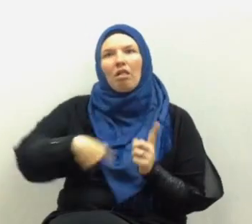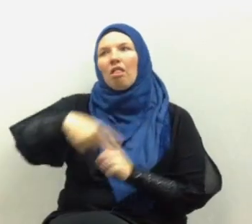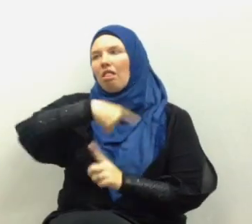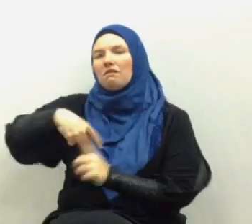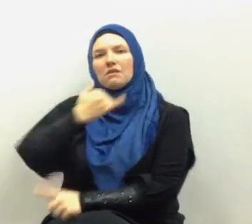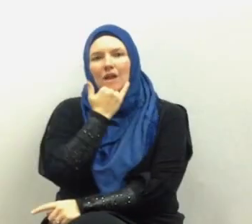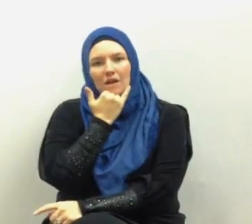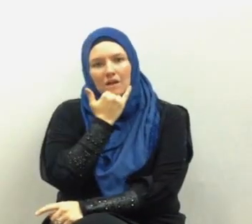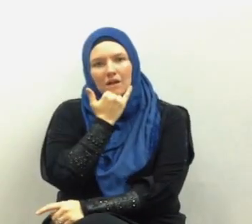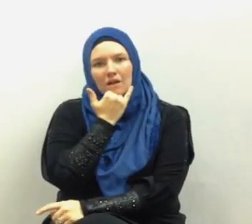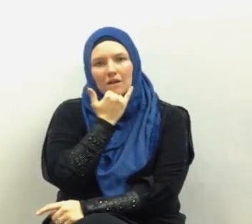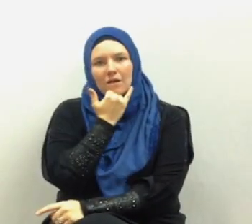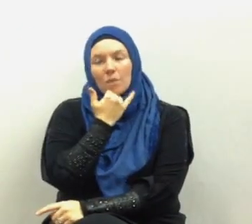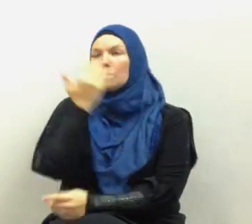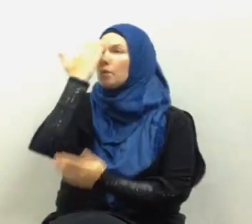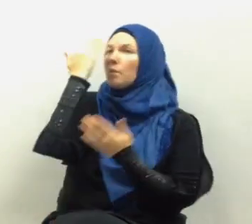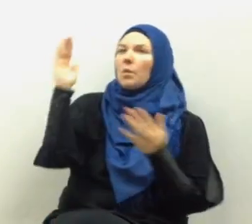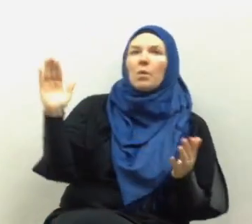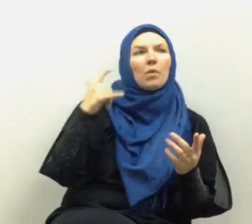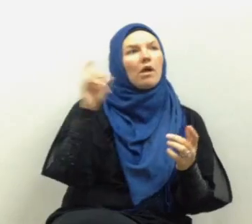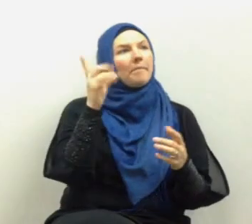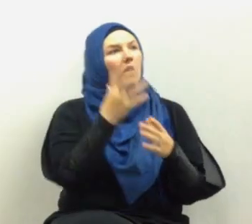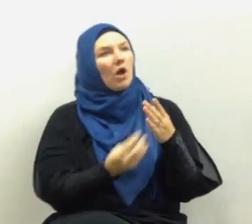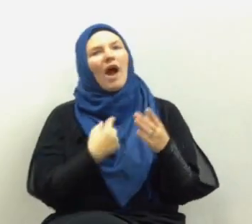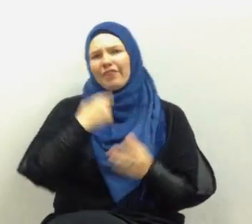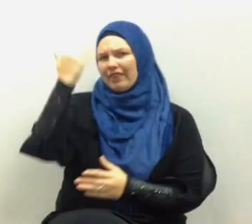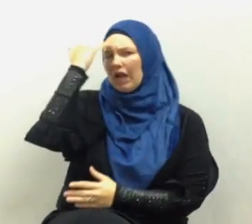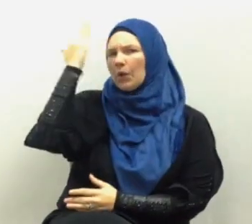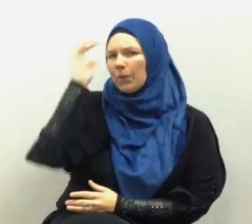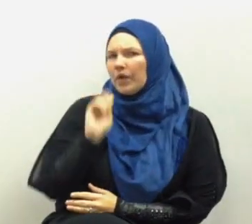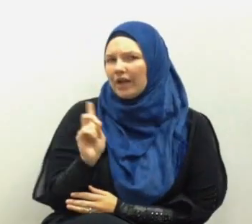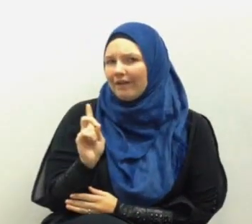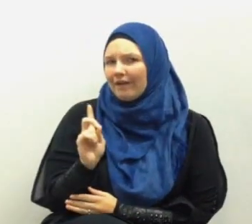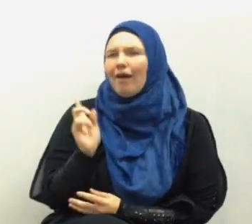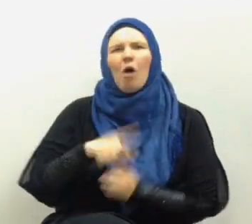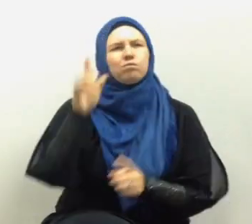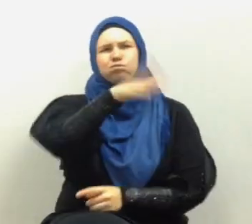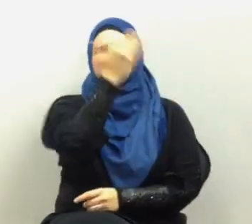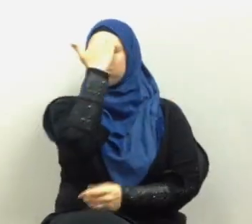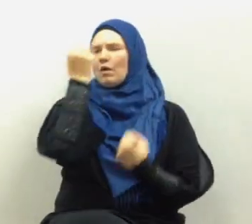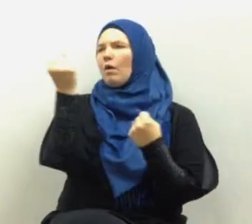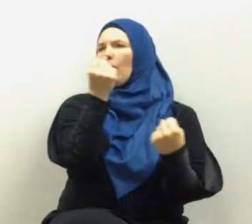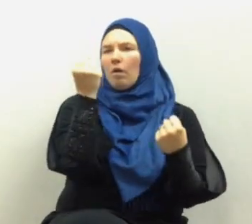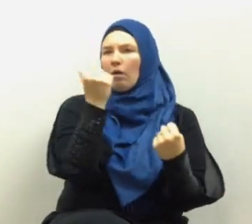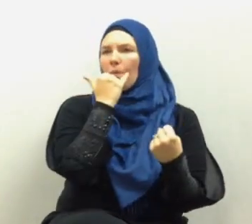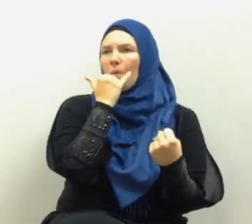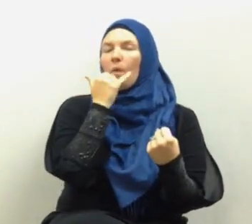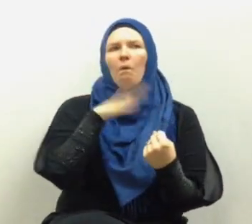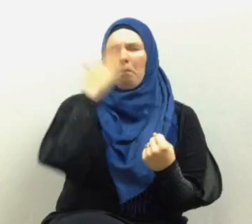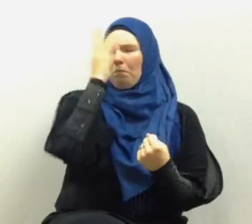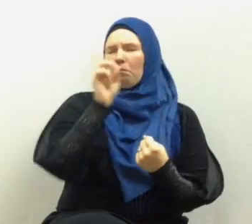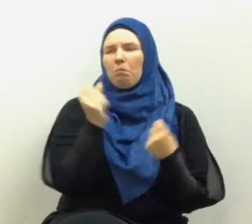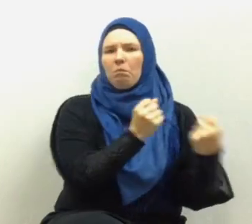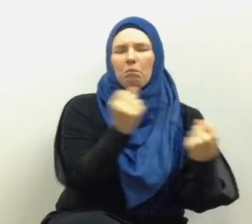know that we don't know where we are but we think we do we claim that we